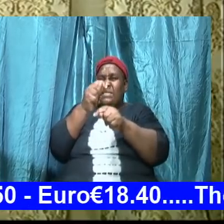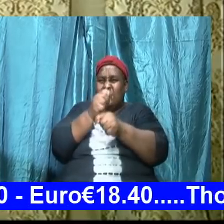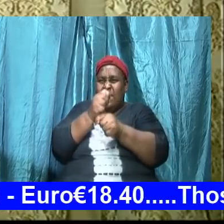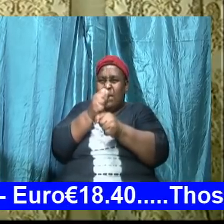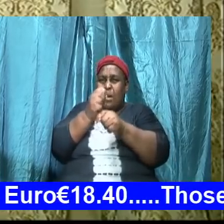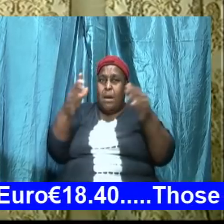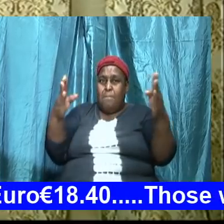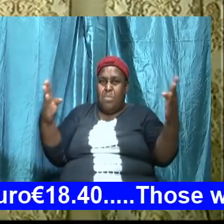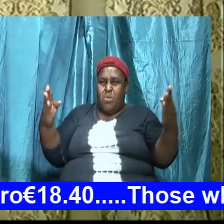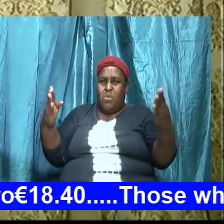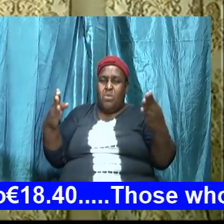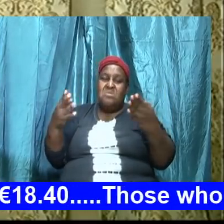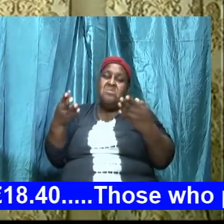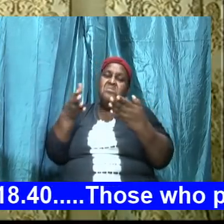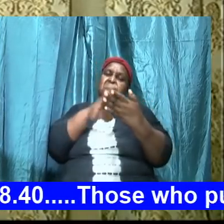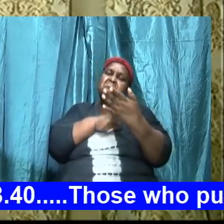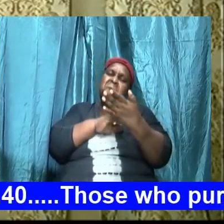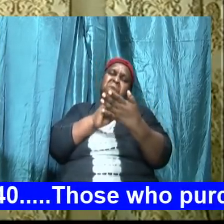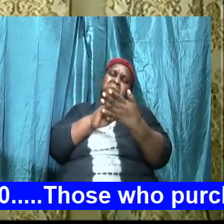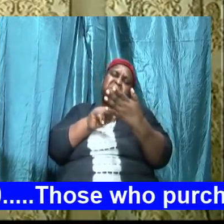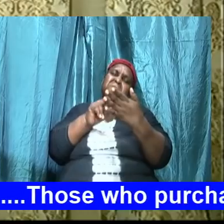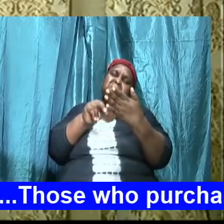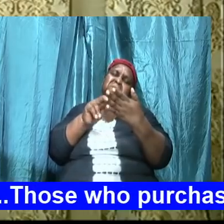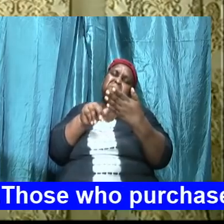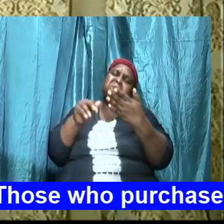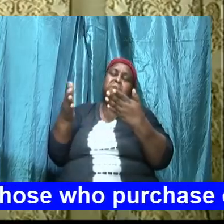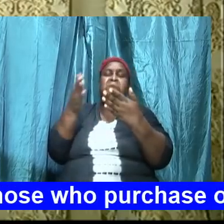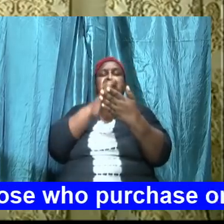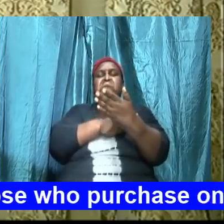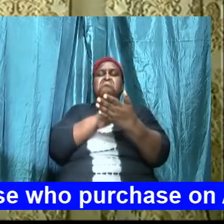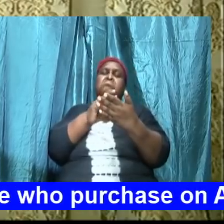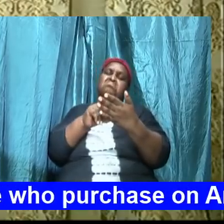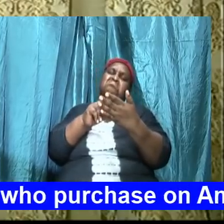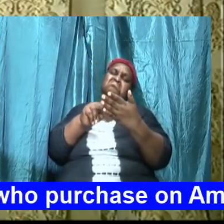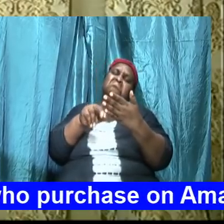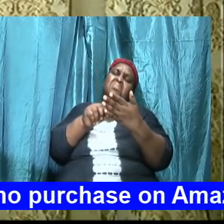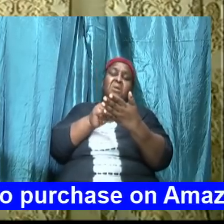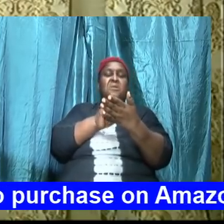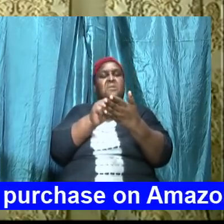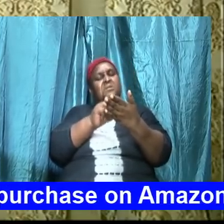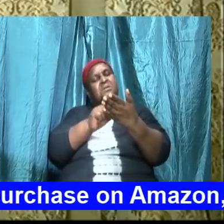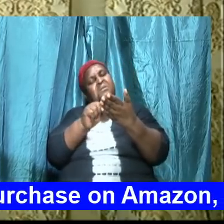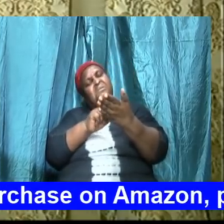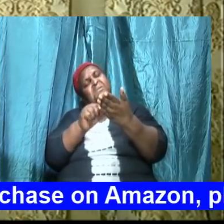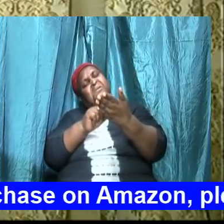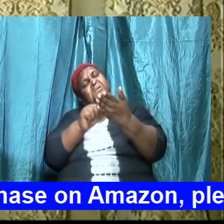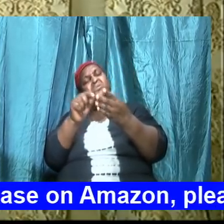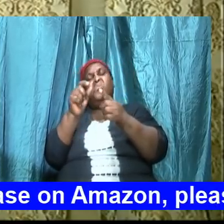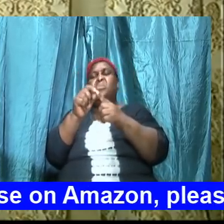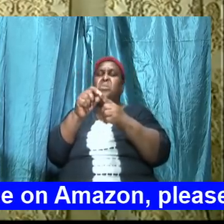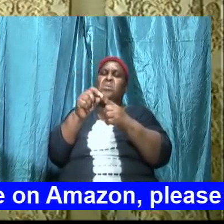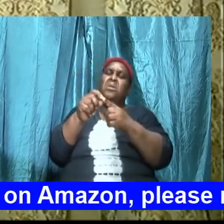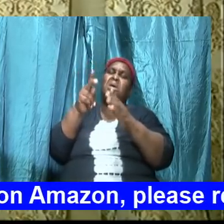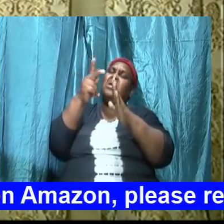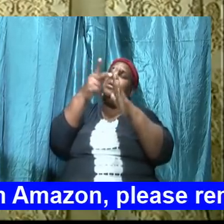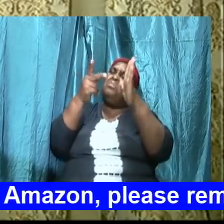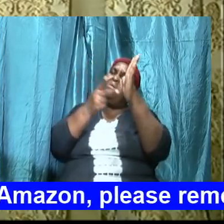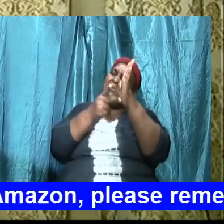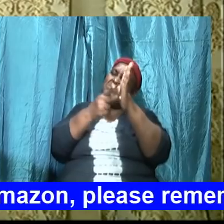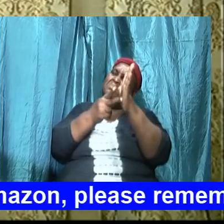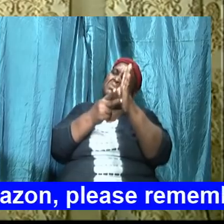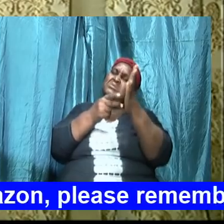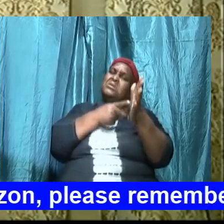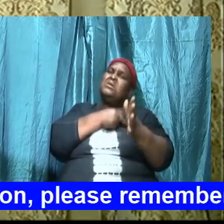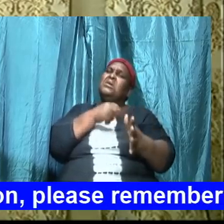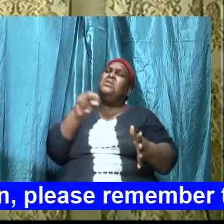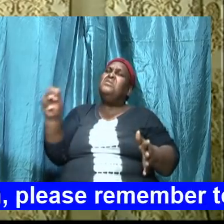you underline the things that jumped at you you underline the principles and the theories that you